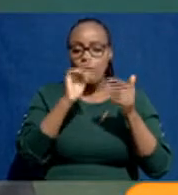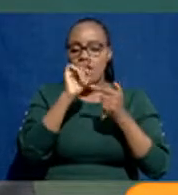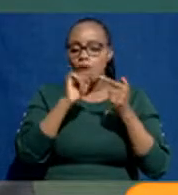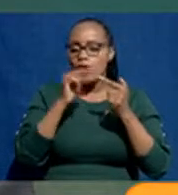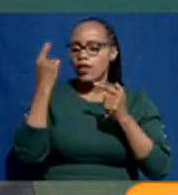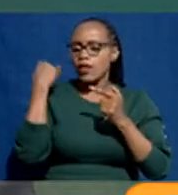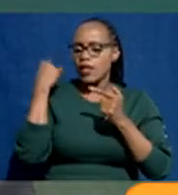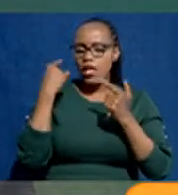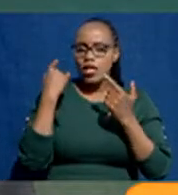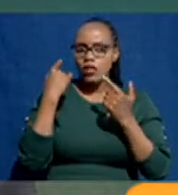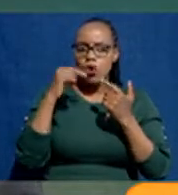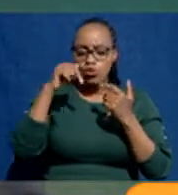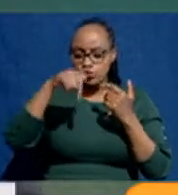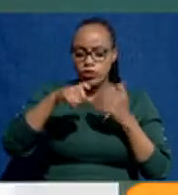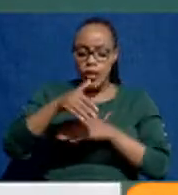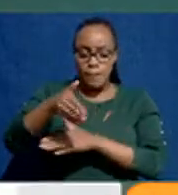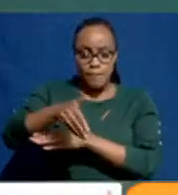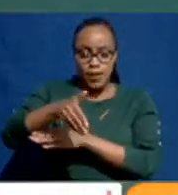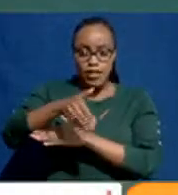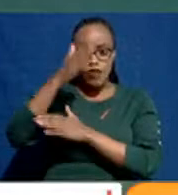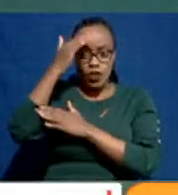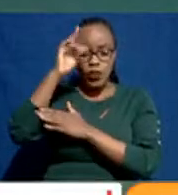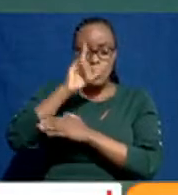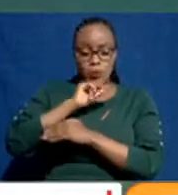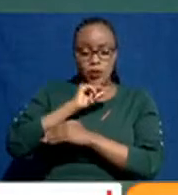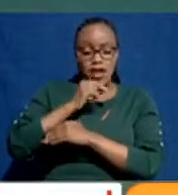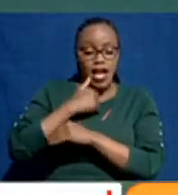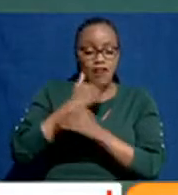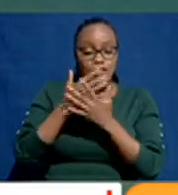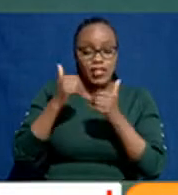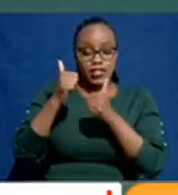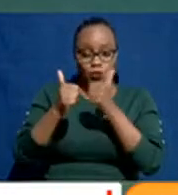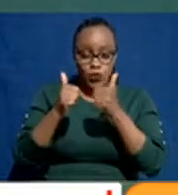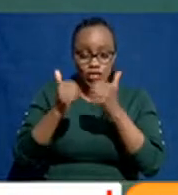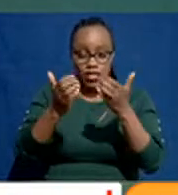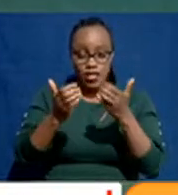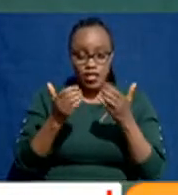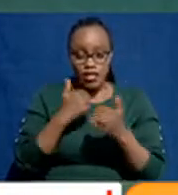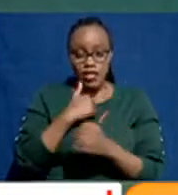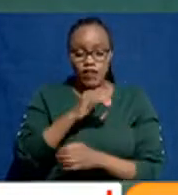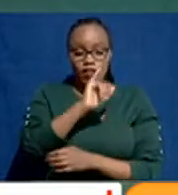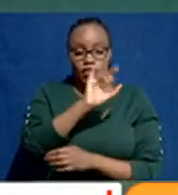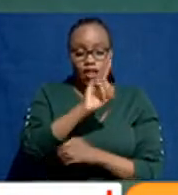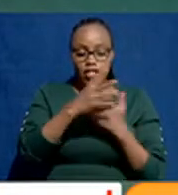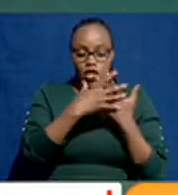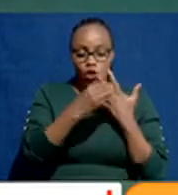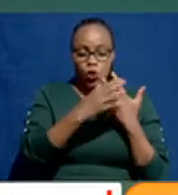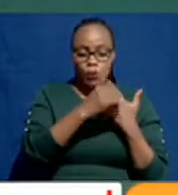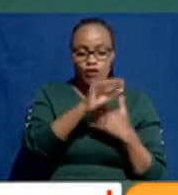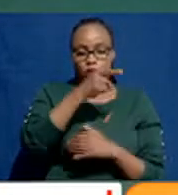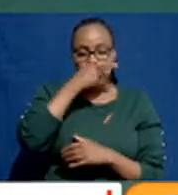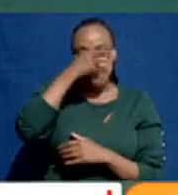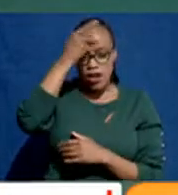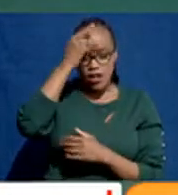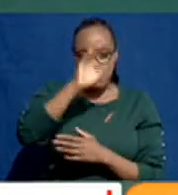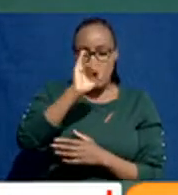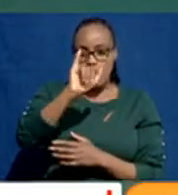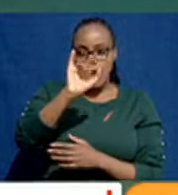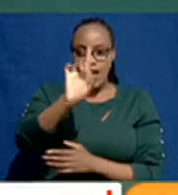at midnight. But, you know, there are a number of things they need to assemble. First of all, ID copies of their parents, their